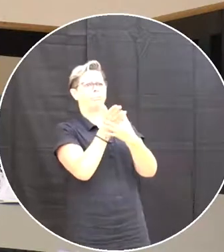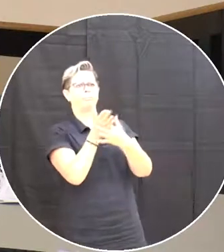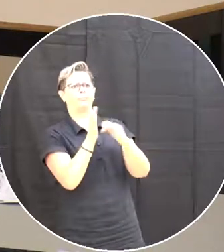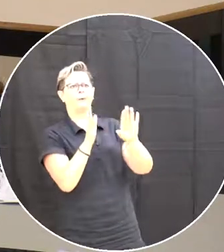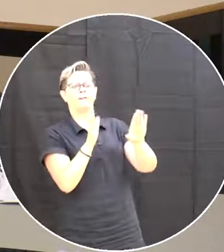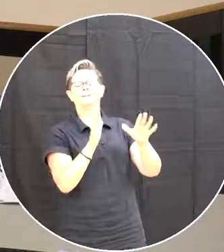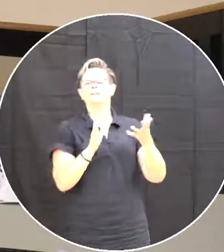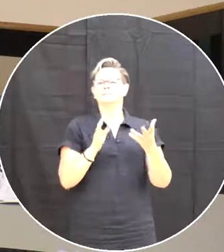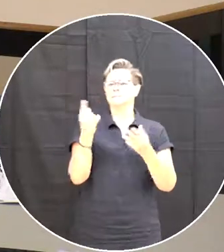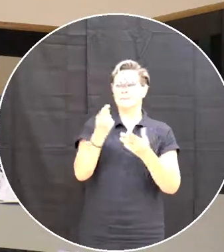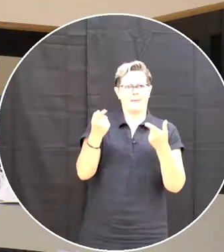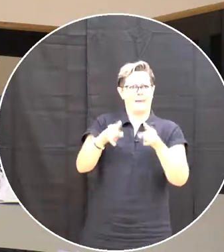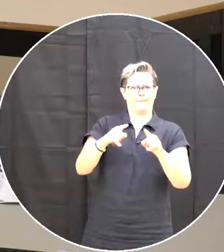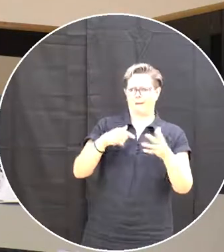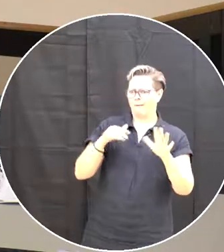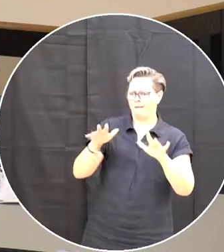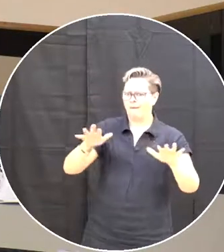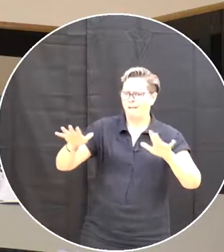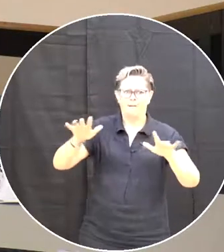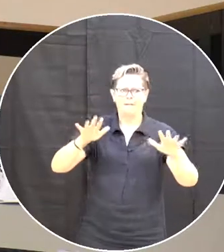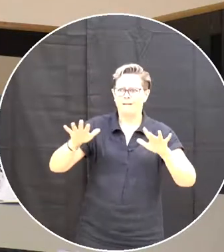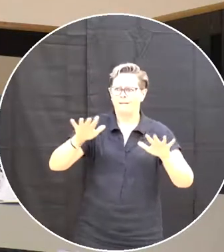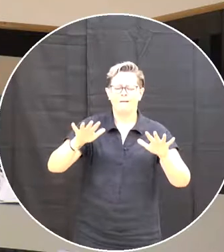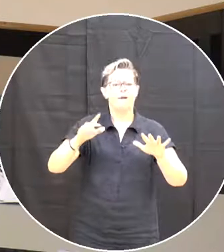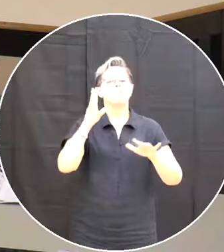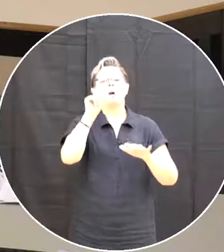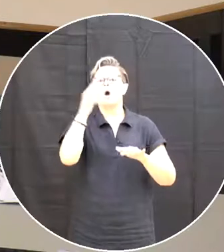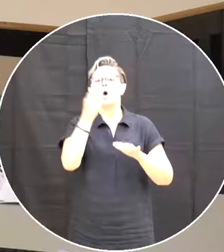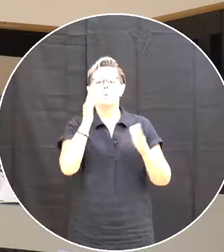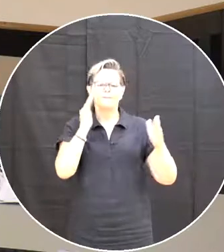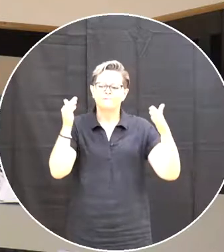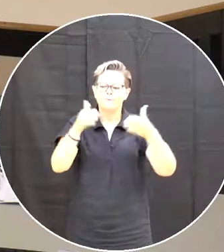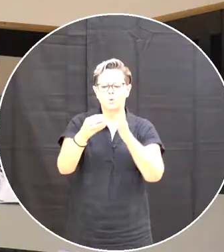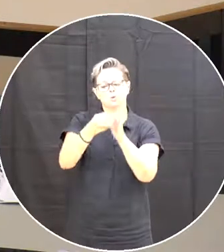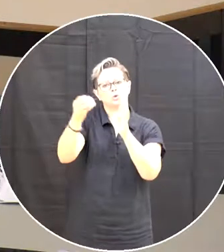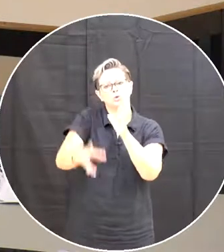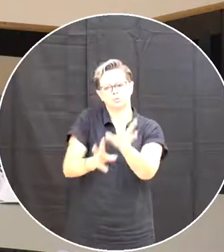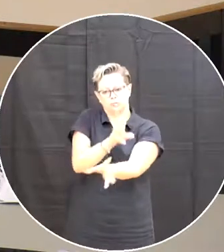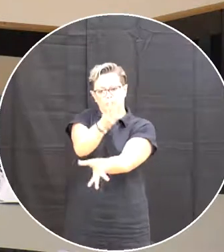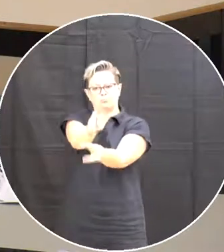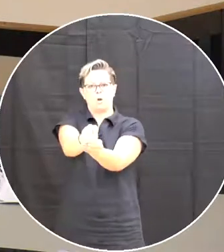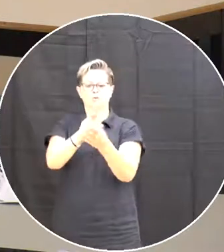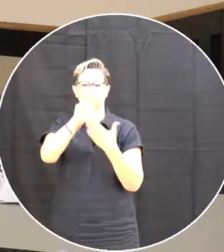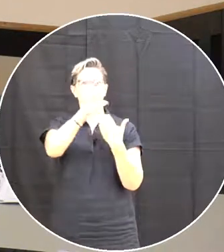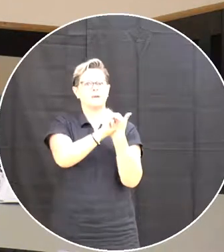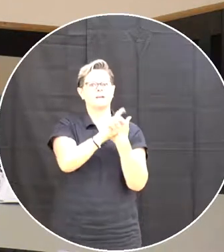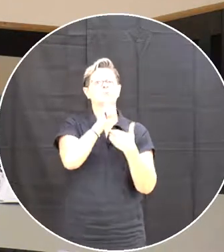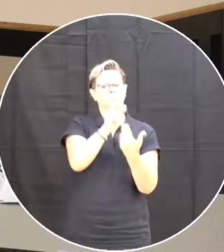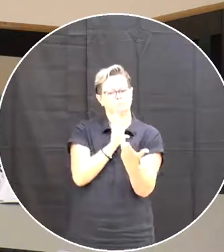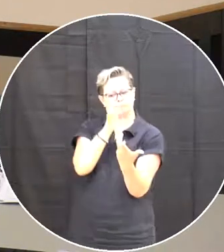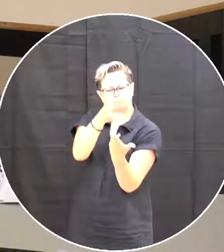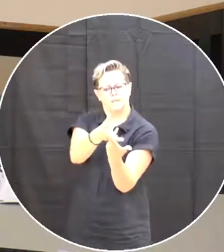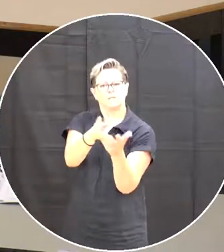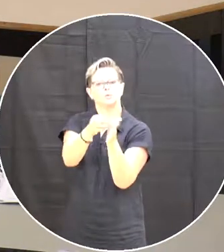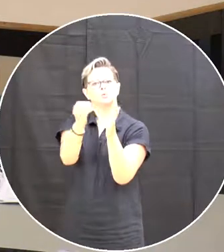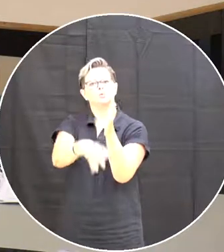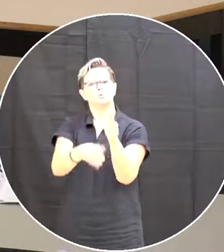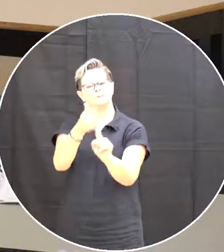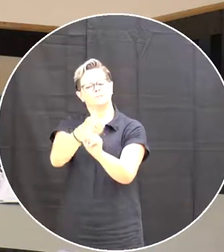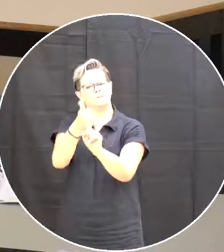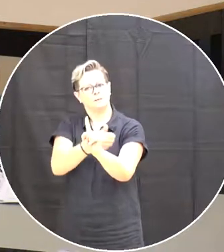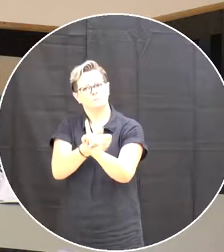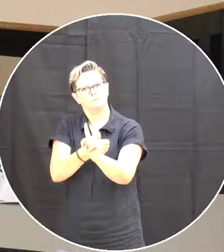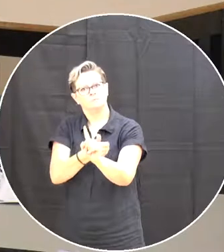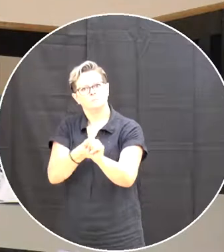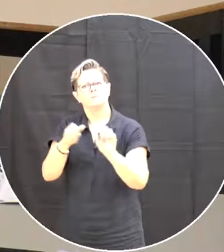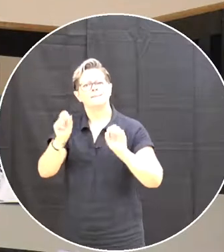And we always focus on student engagement And trying to Make the curriculum more relevant To the students So that they can work in In a